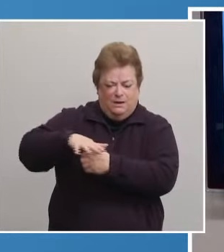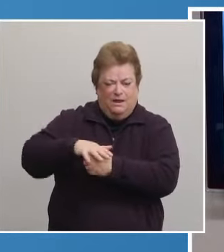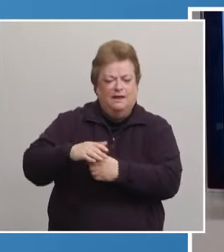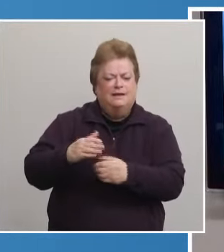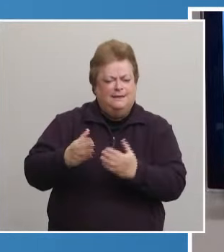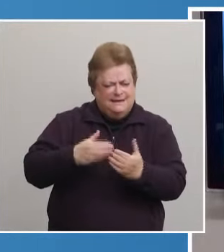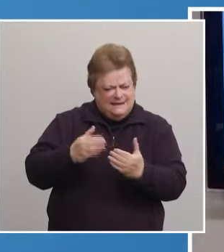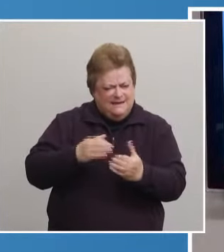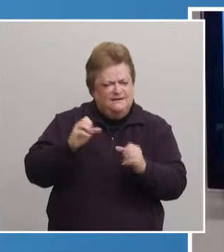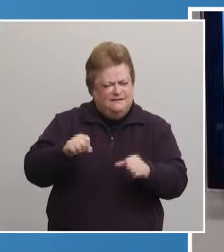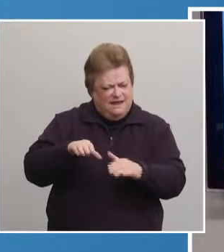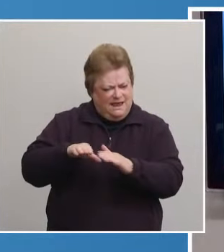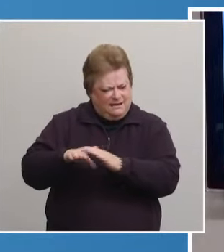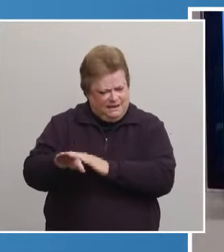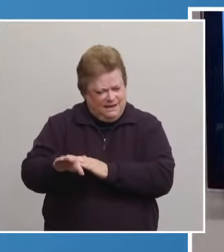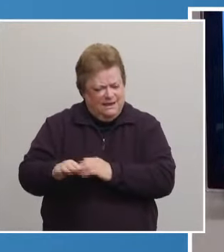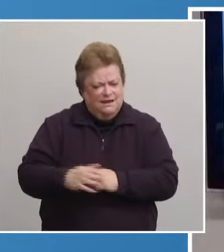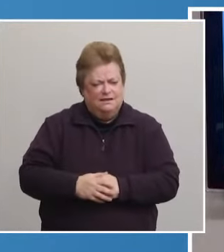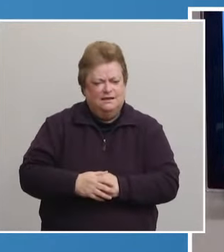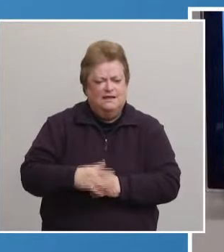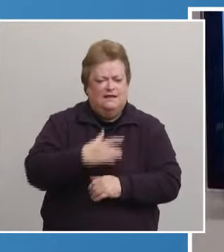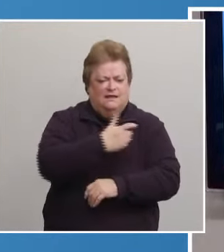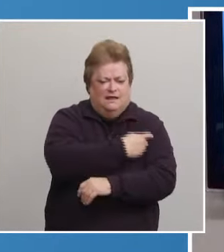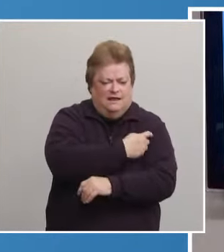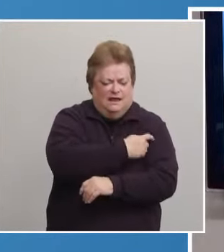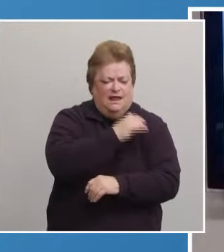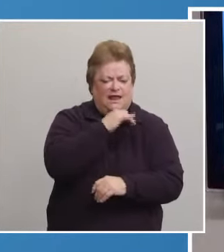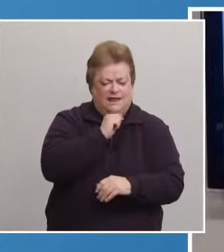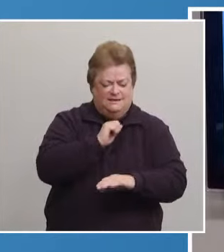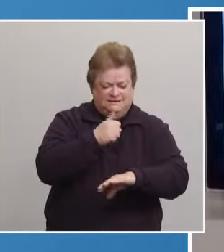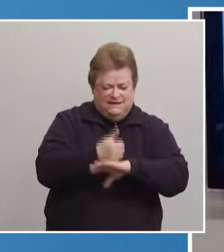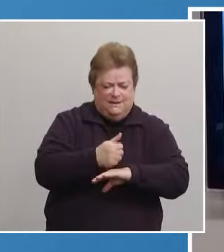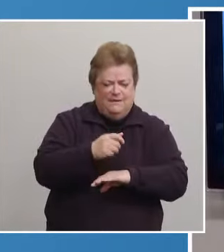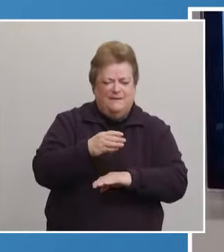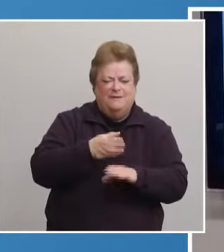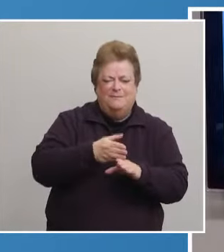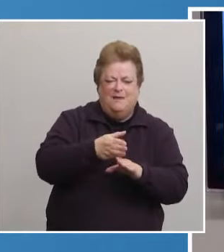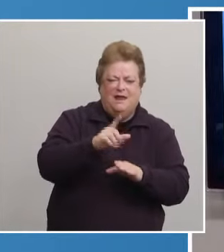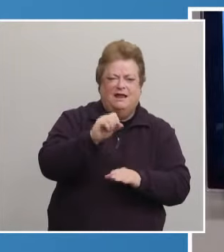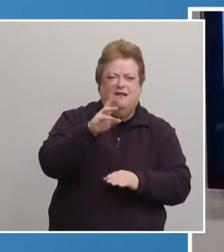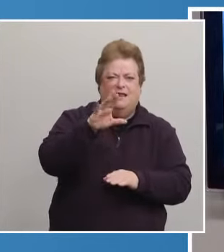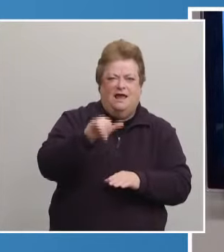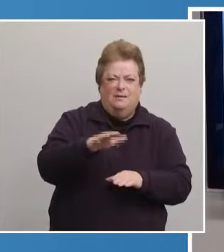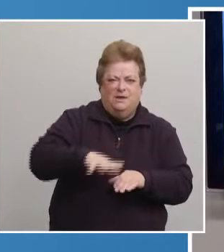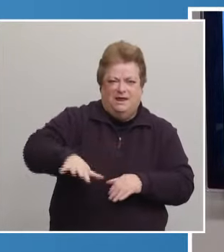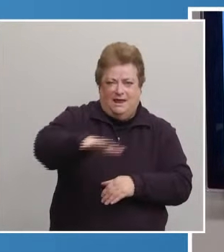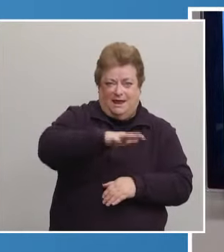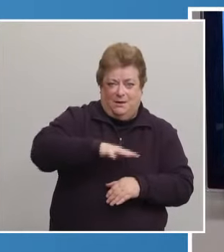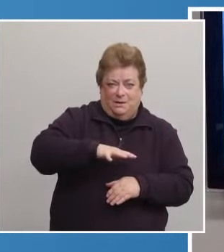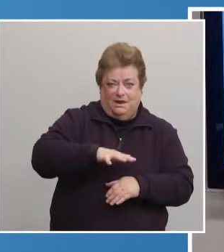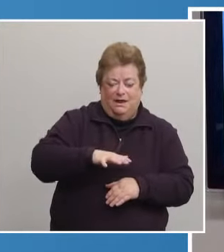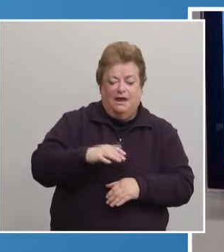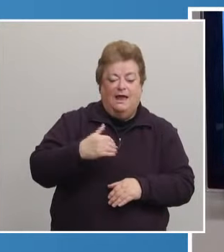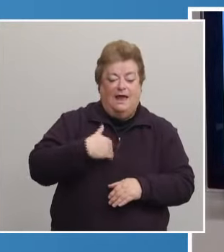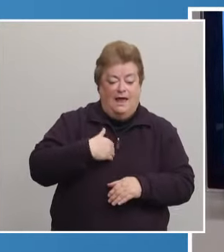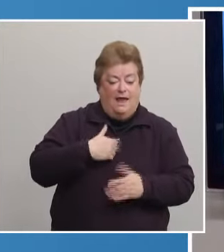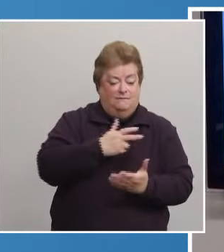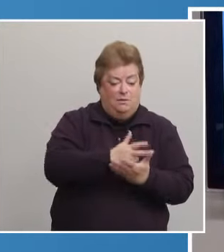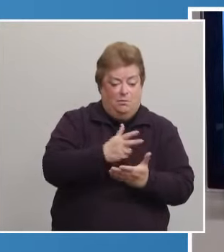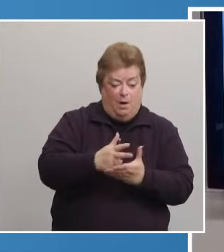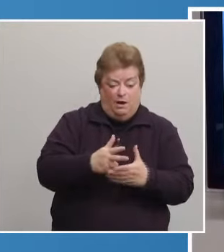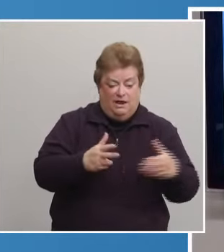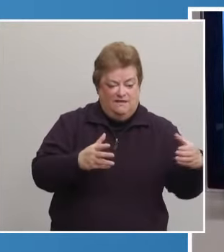easy to access. The vaccination clinic is set up in the main lobby area of the arena. Attached parking or